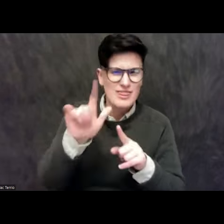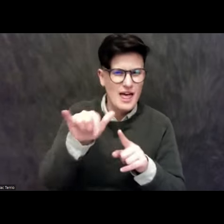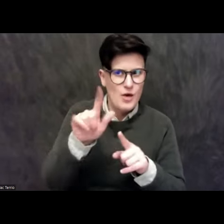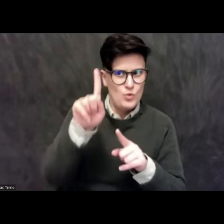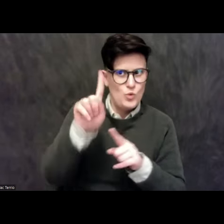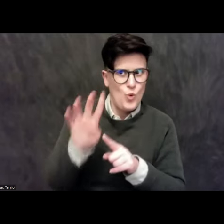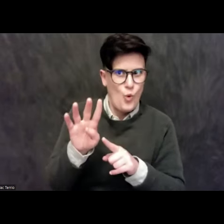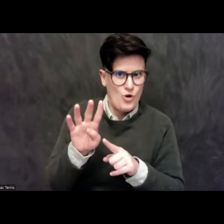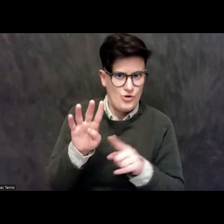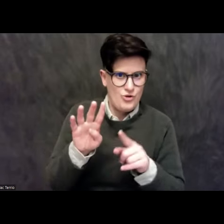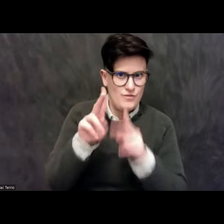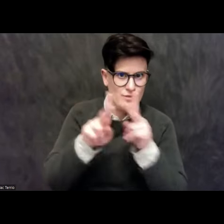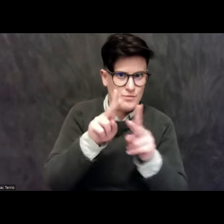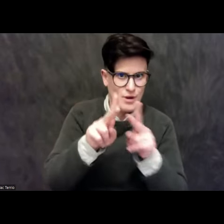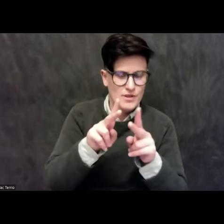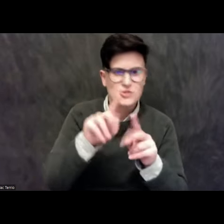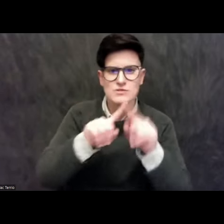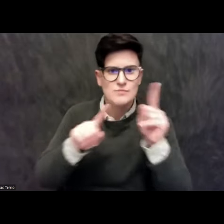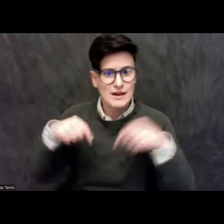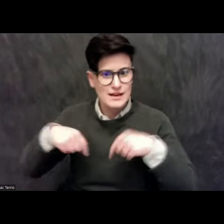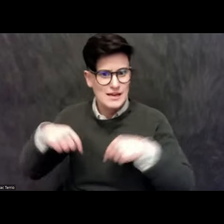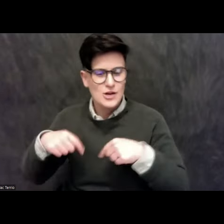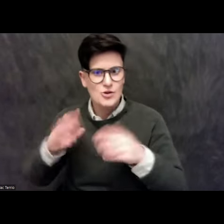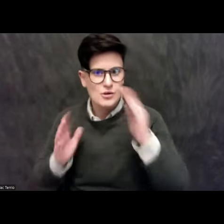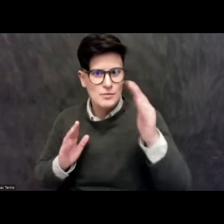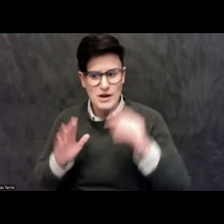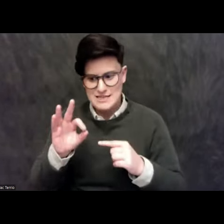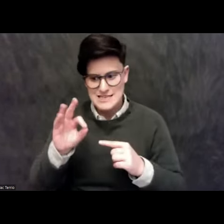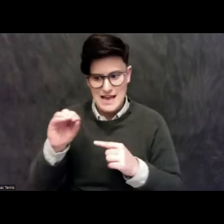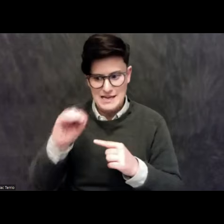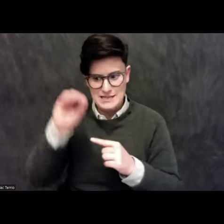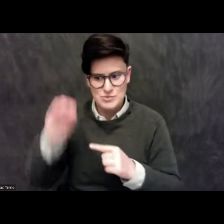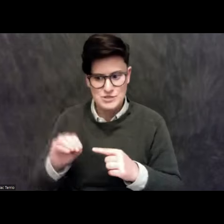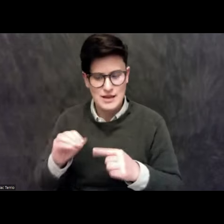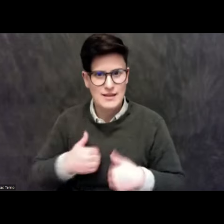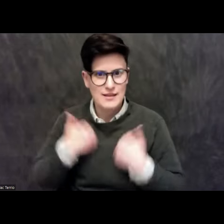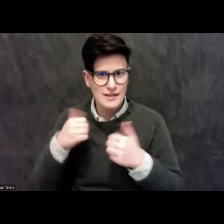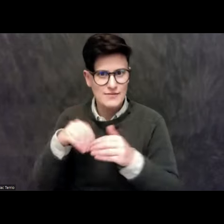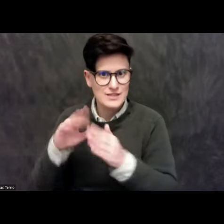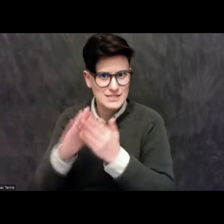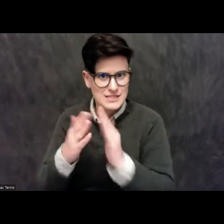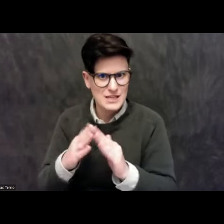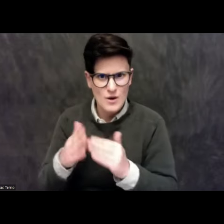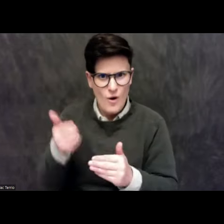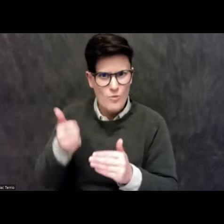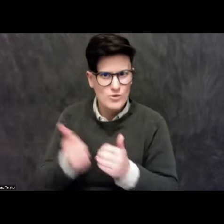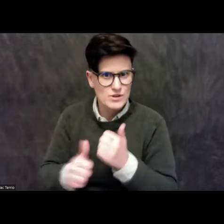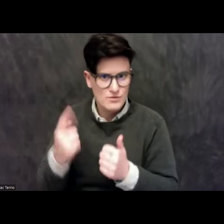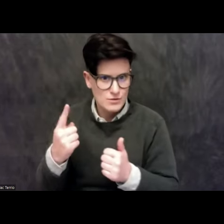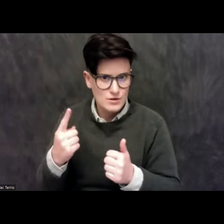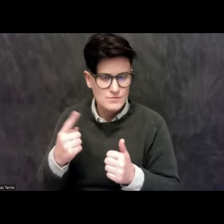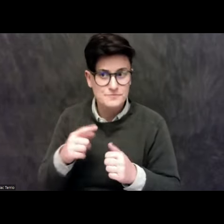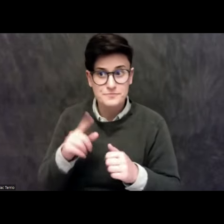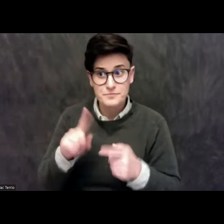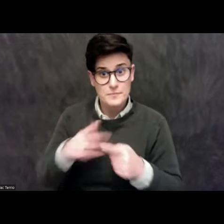where in Teotihuacan was over 90% of the population lived in cities, close to everybody did, which, to my